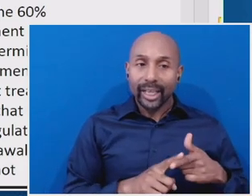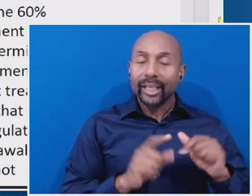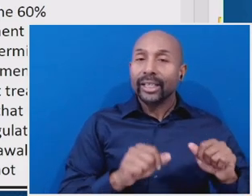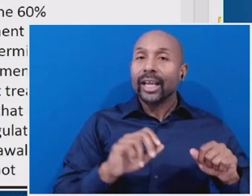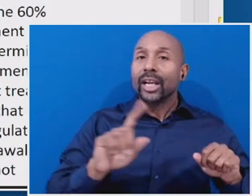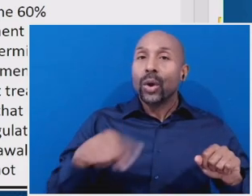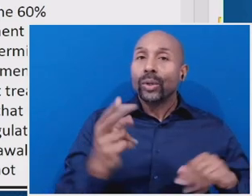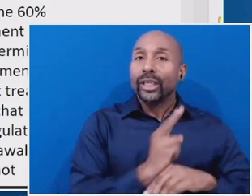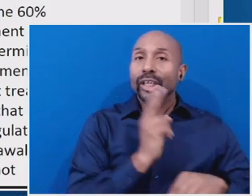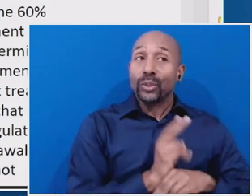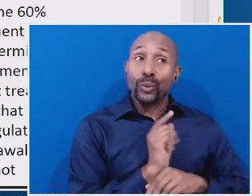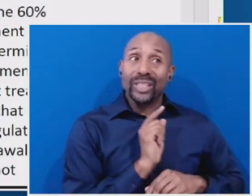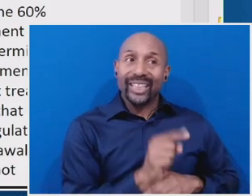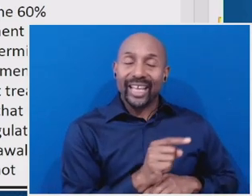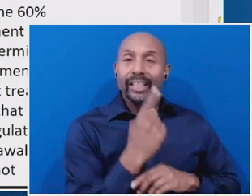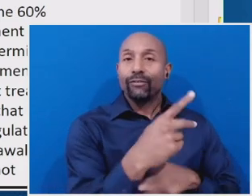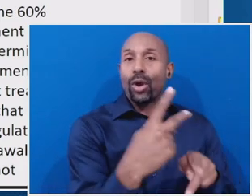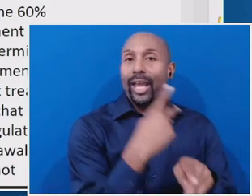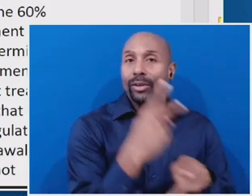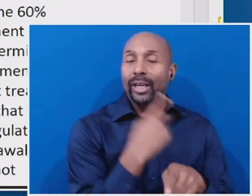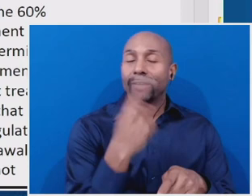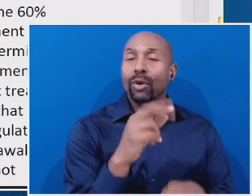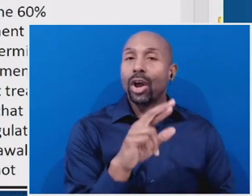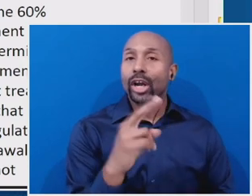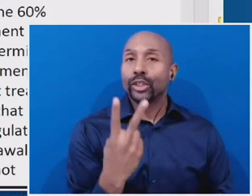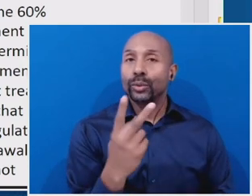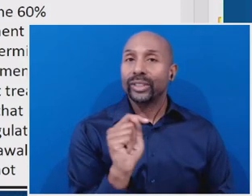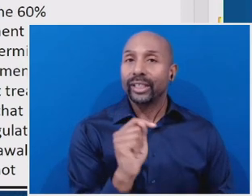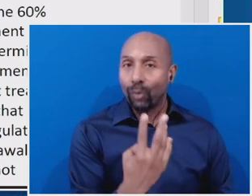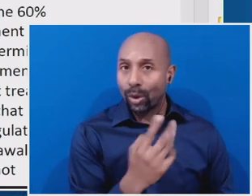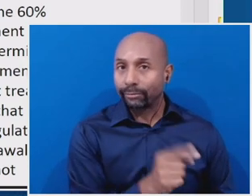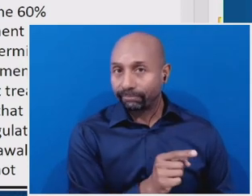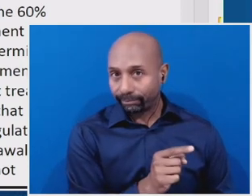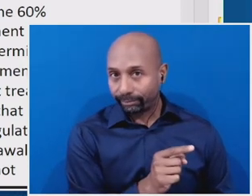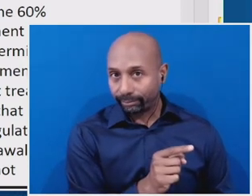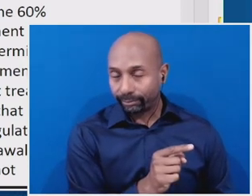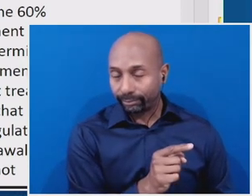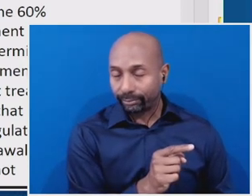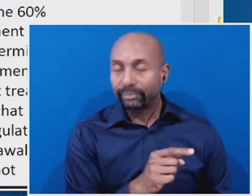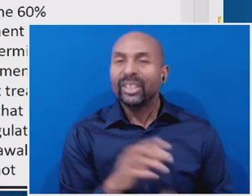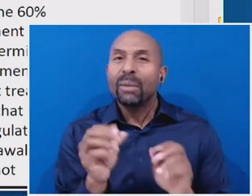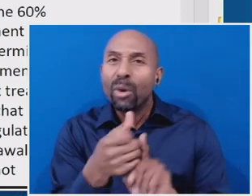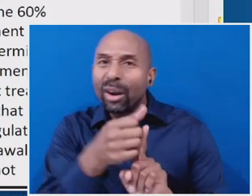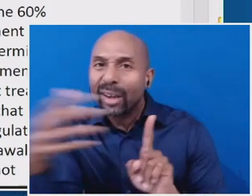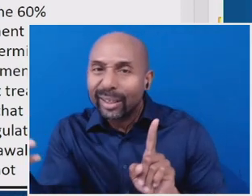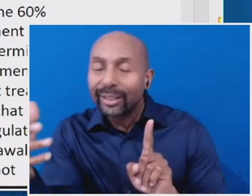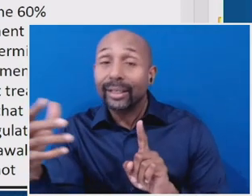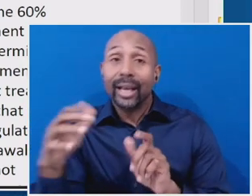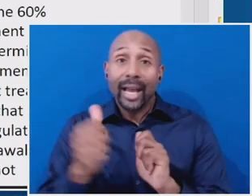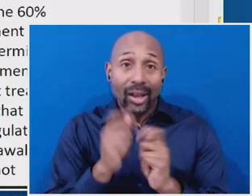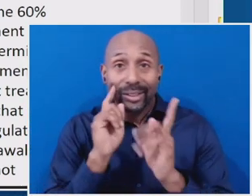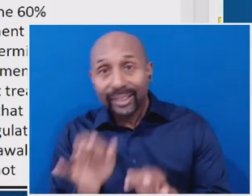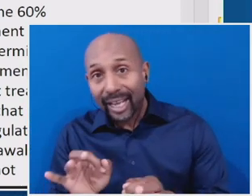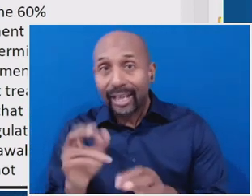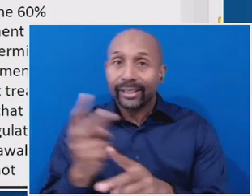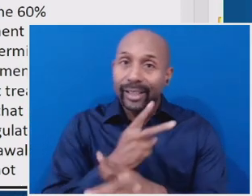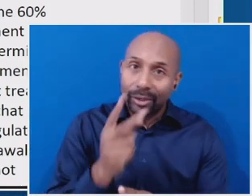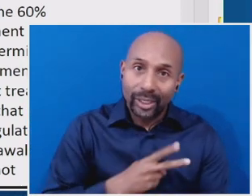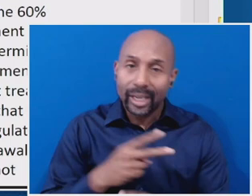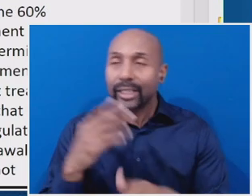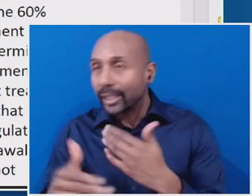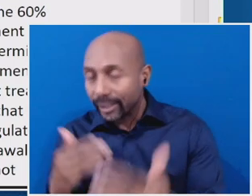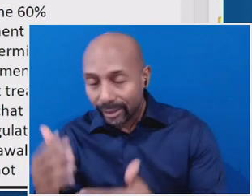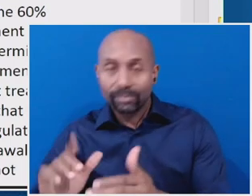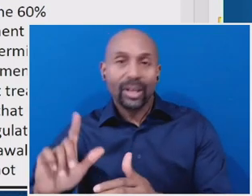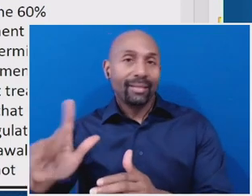performing the R2-T4 calculation. Now, we'll get into those, to, to the details about how to determine how the calculation works in just a second,